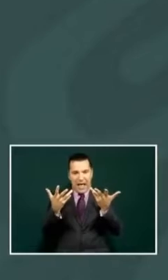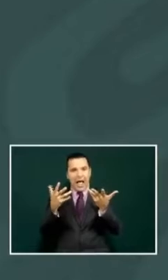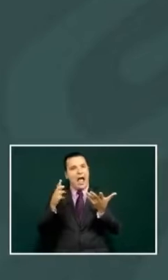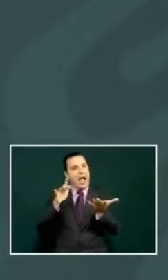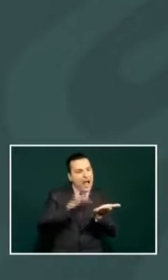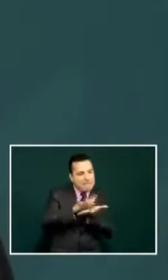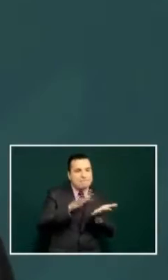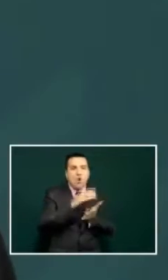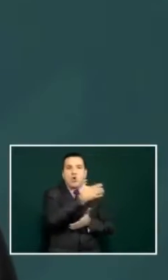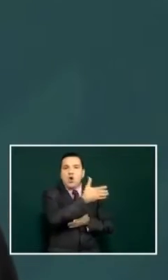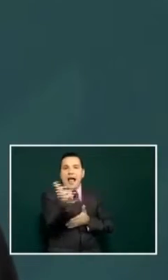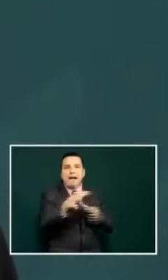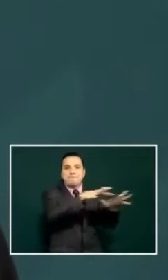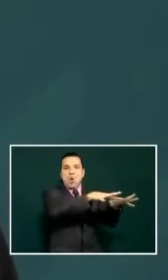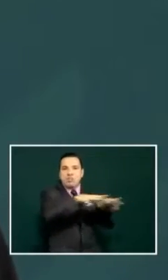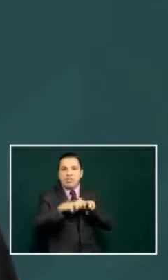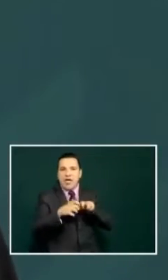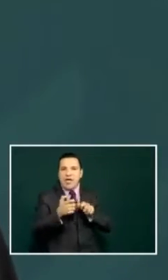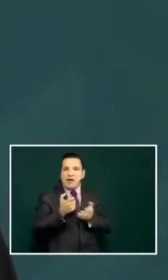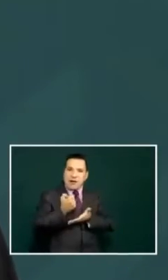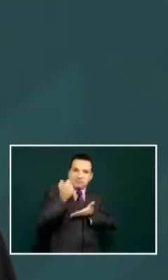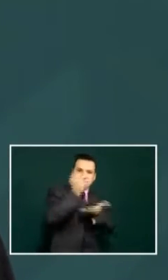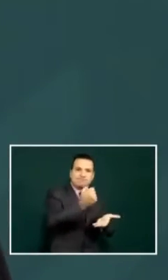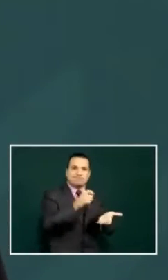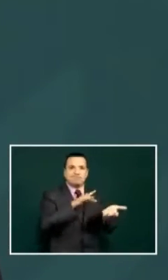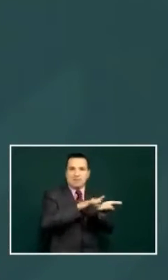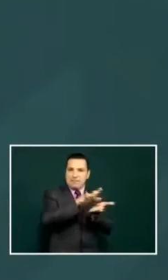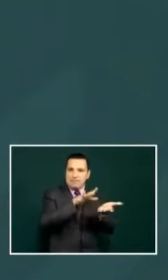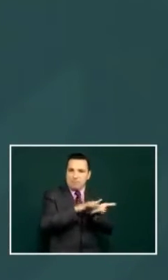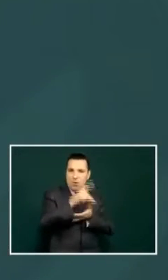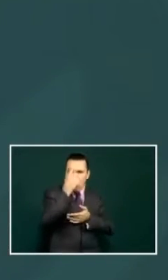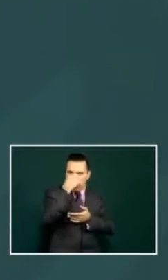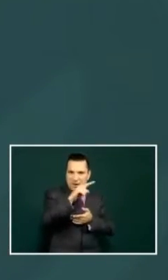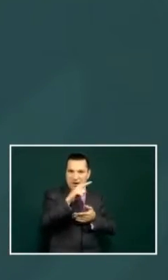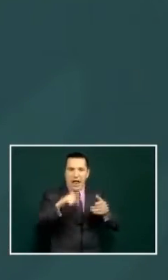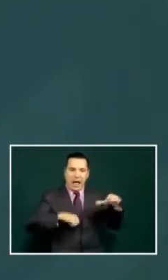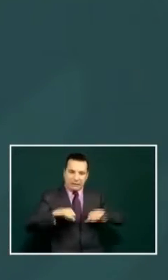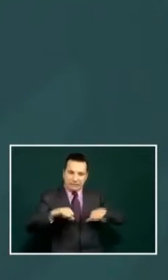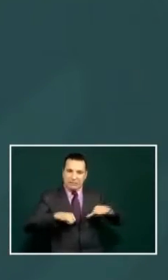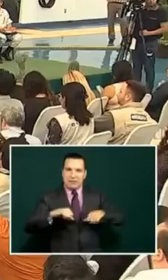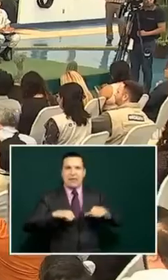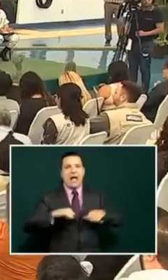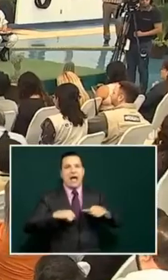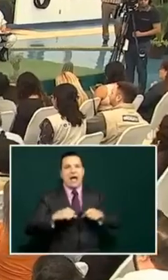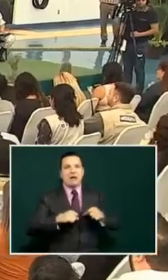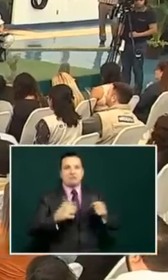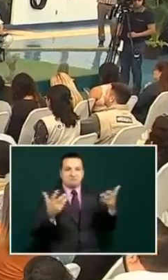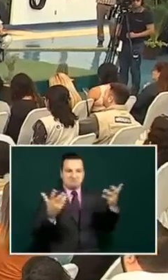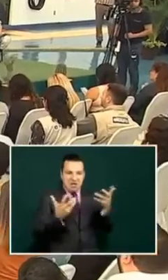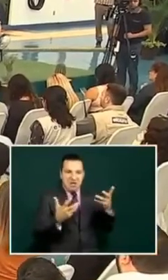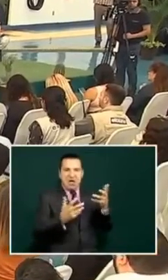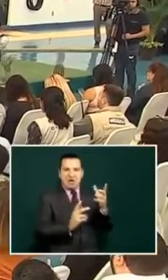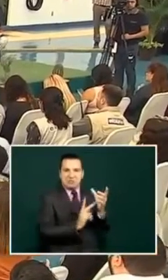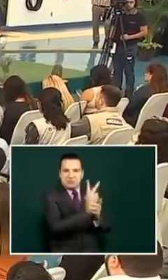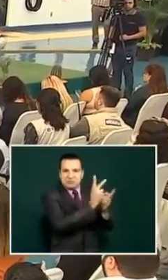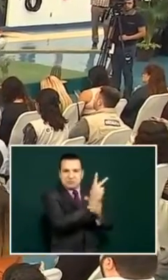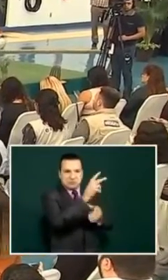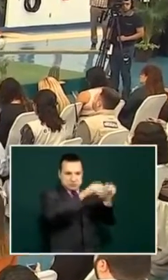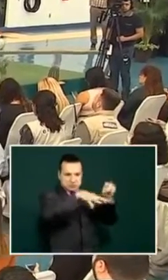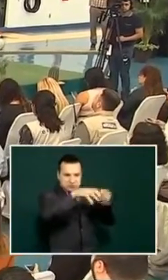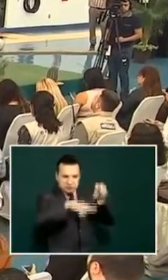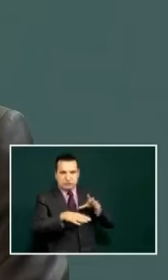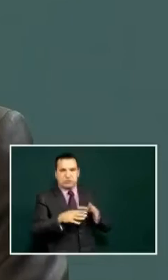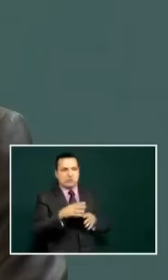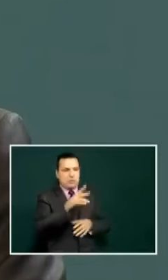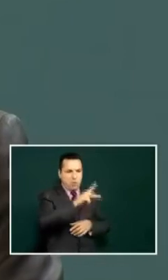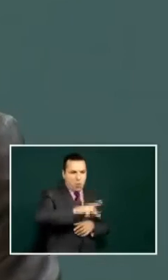the field and that is why we are supporting the productive activities and